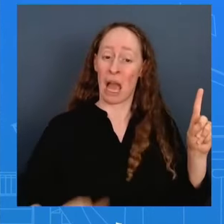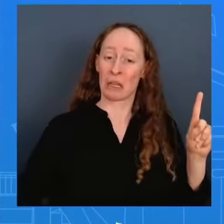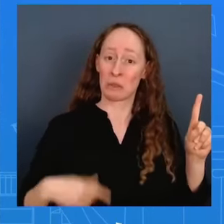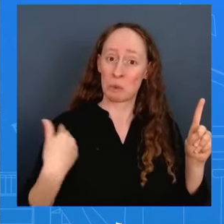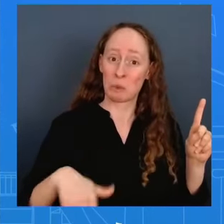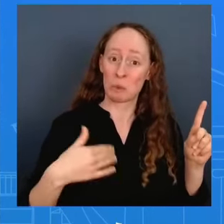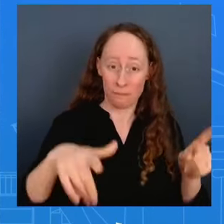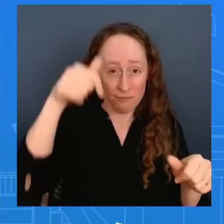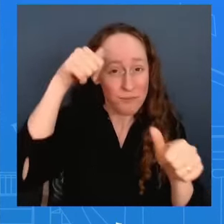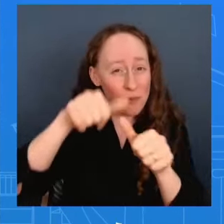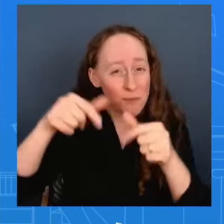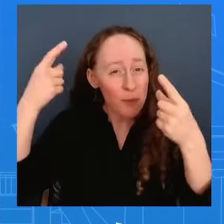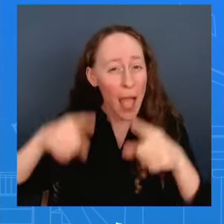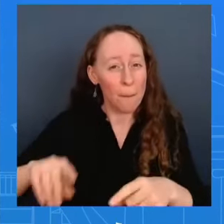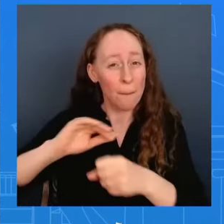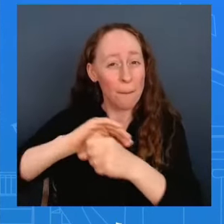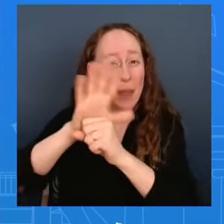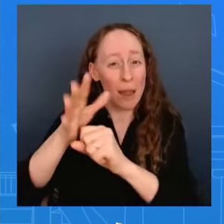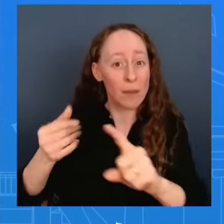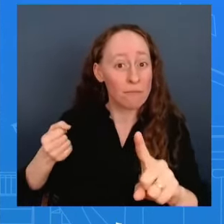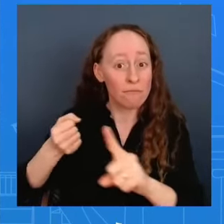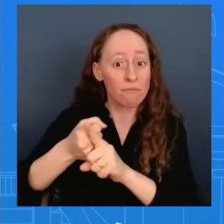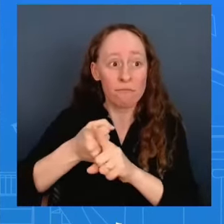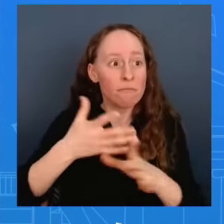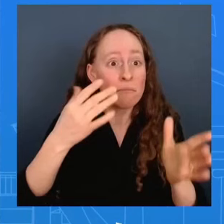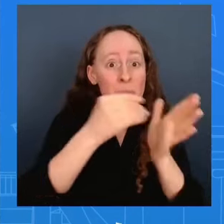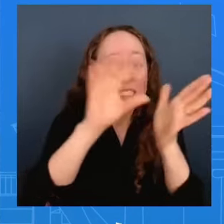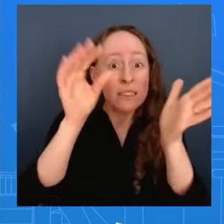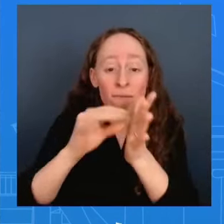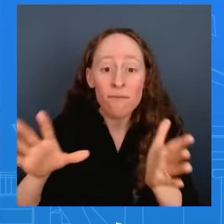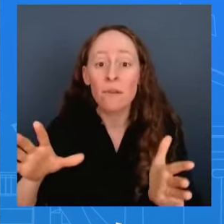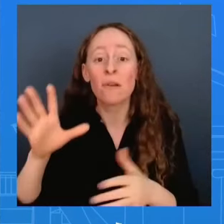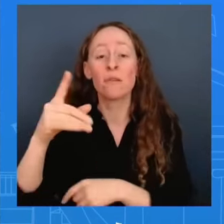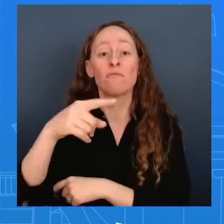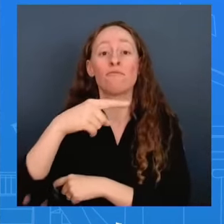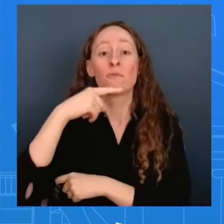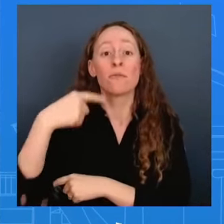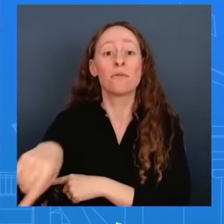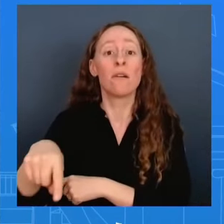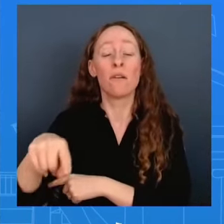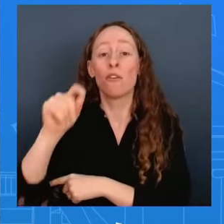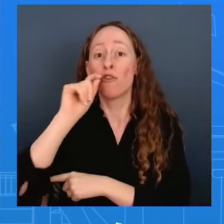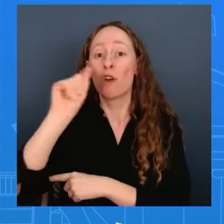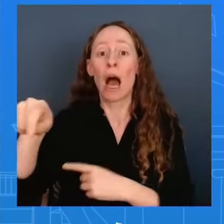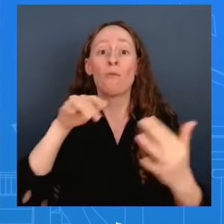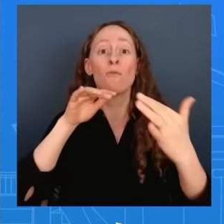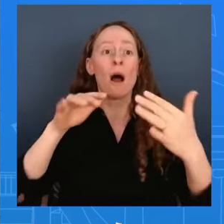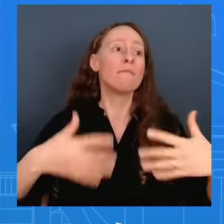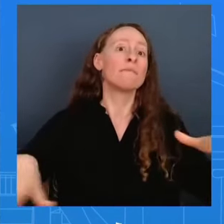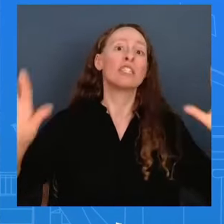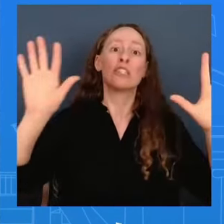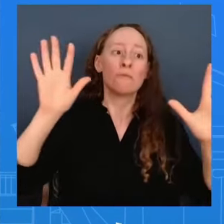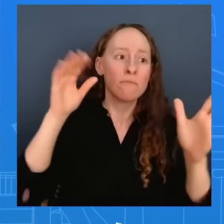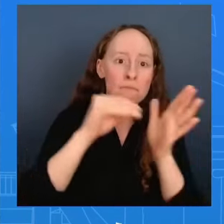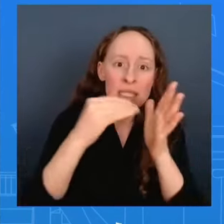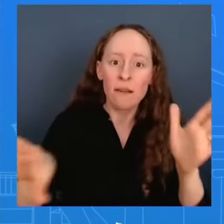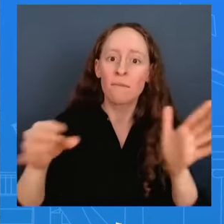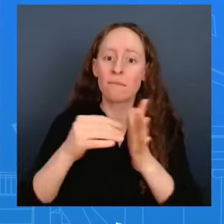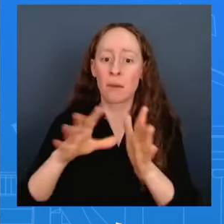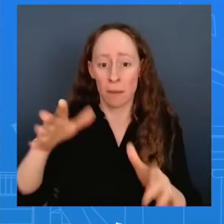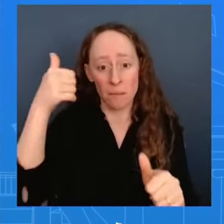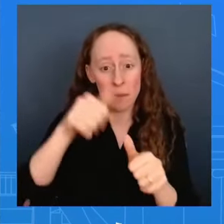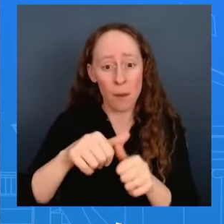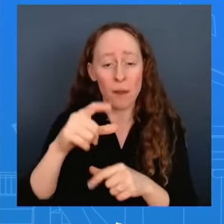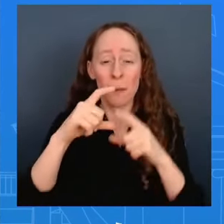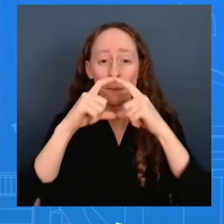think back to march of 2020 and you think about how much a face mask cost it's a trick question the answer is